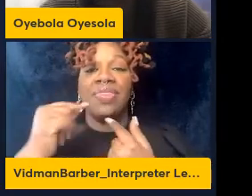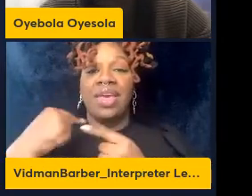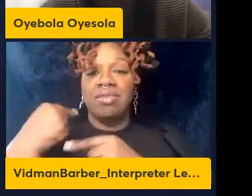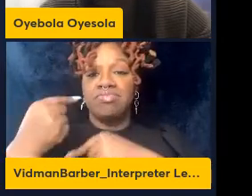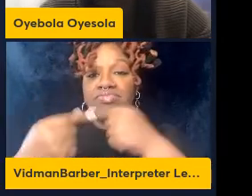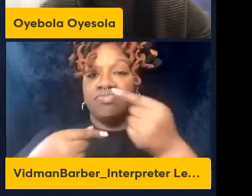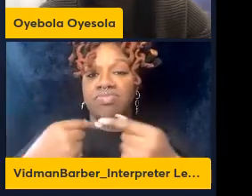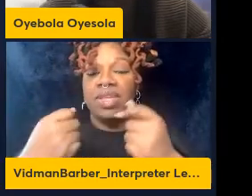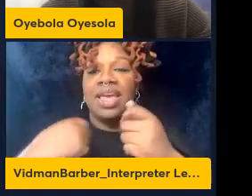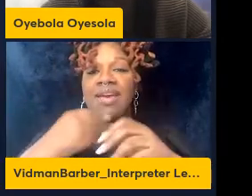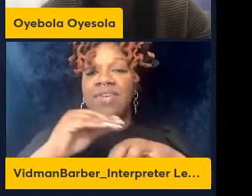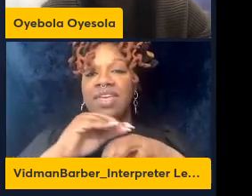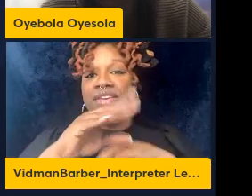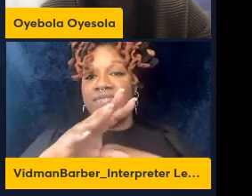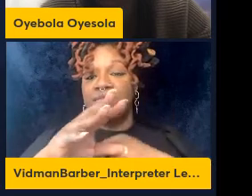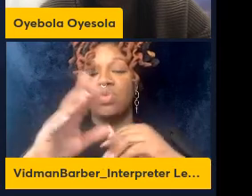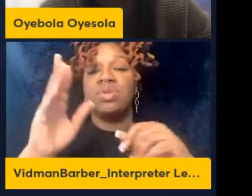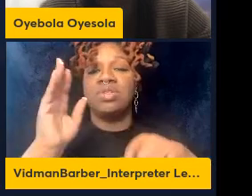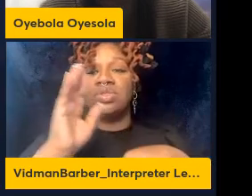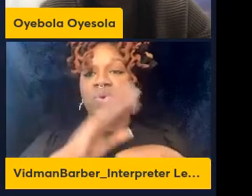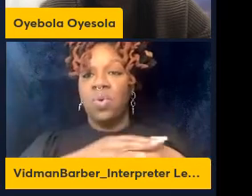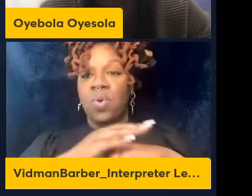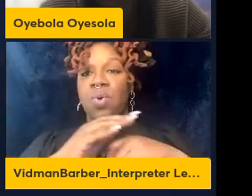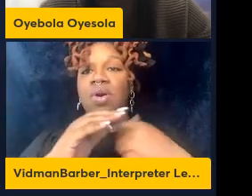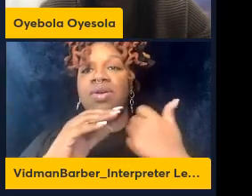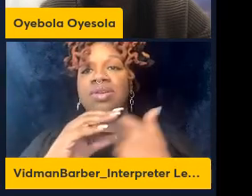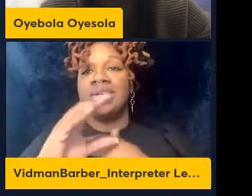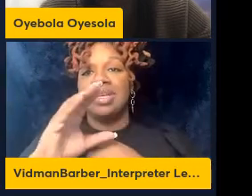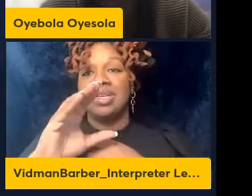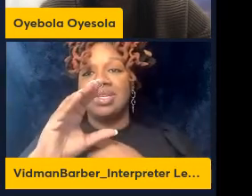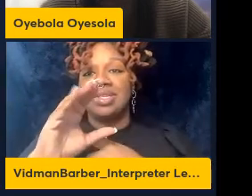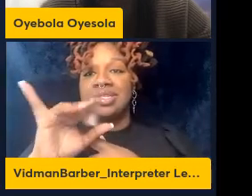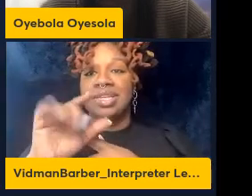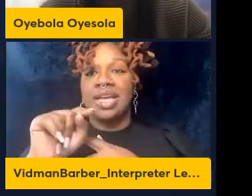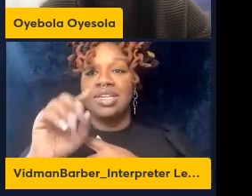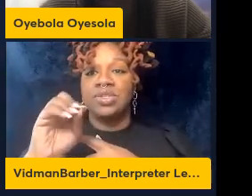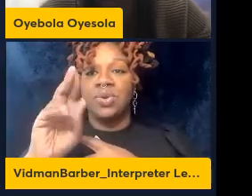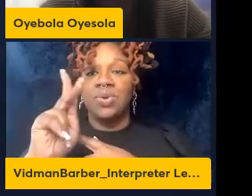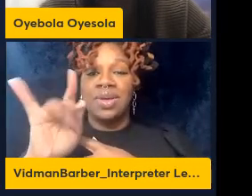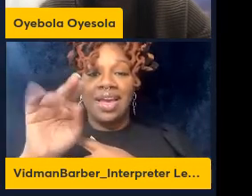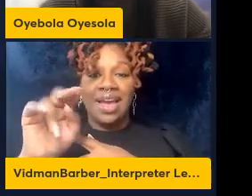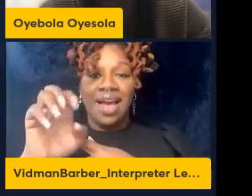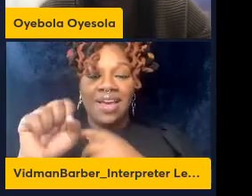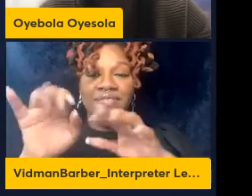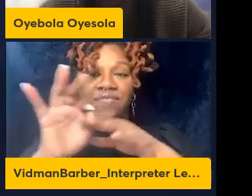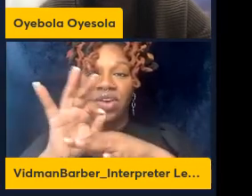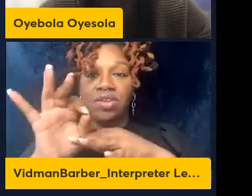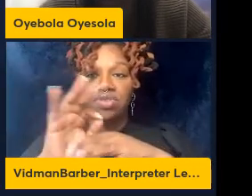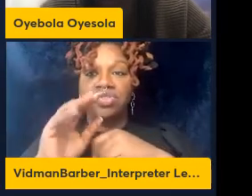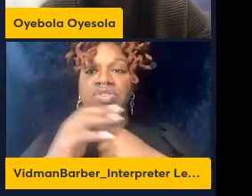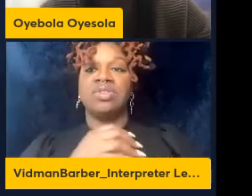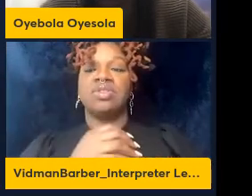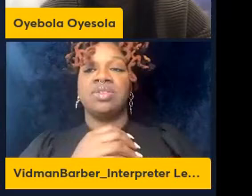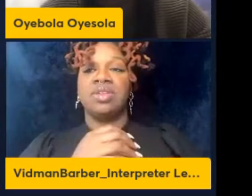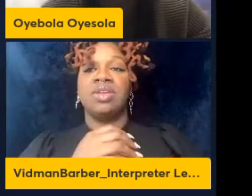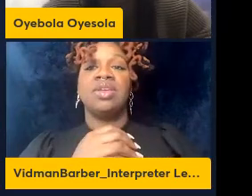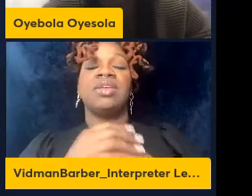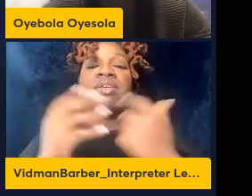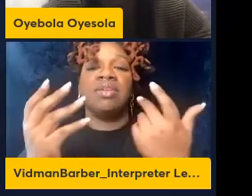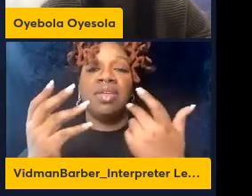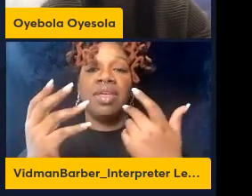cytokine responses on function and maybe less so the environment at least when we look in the blood